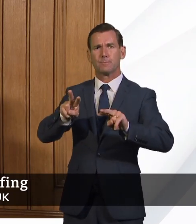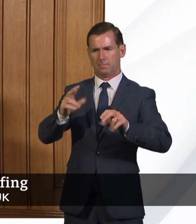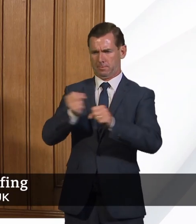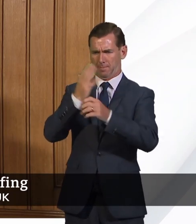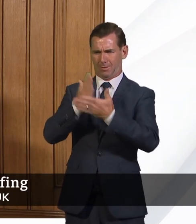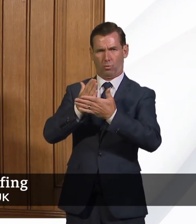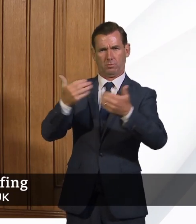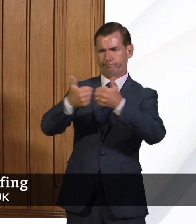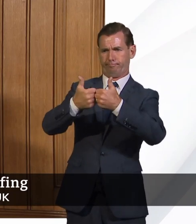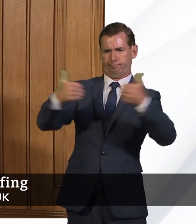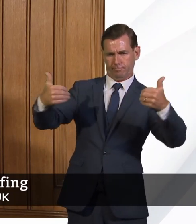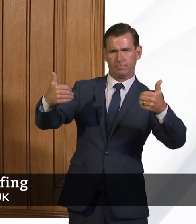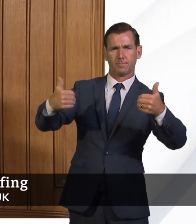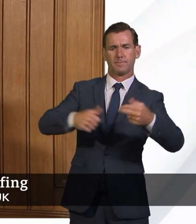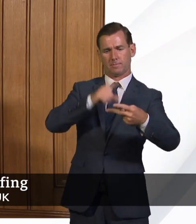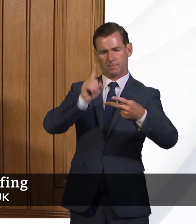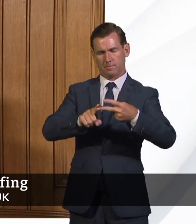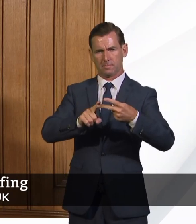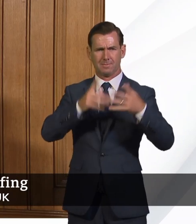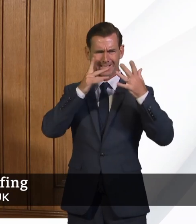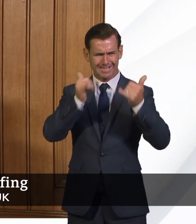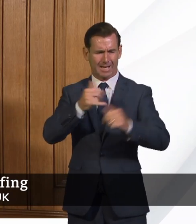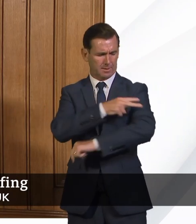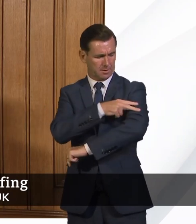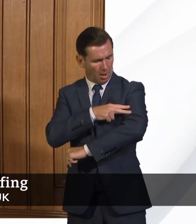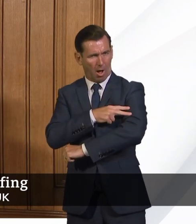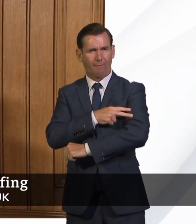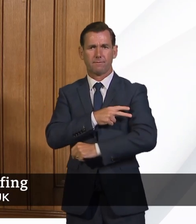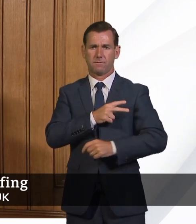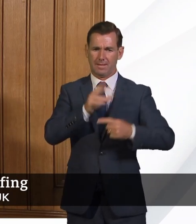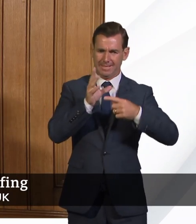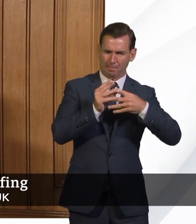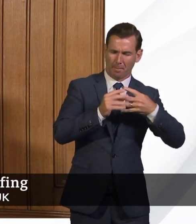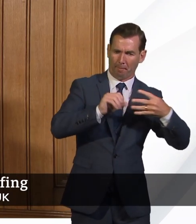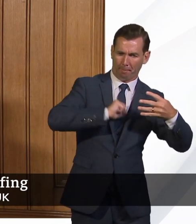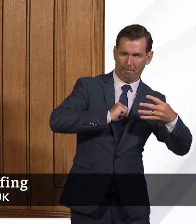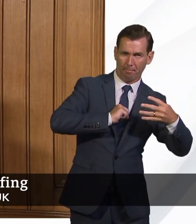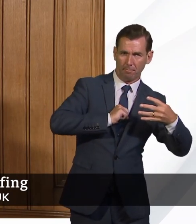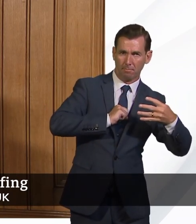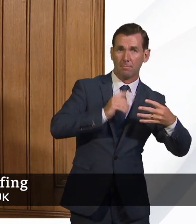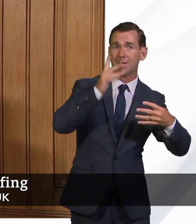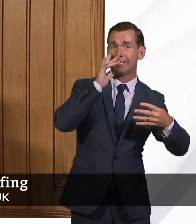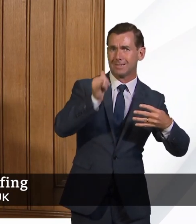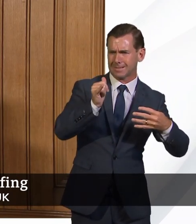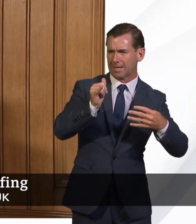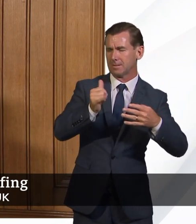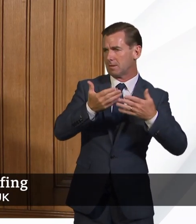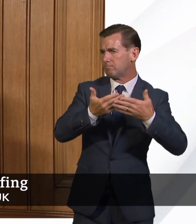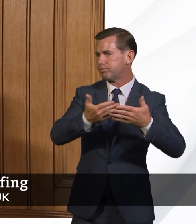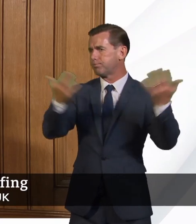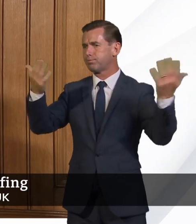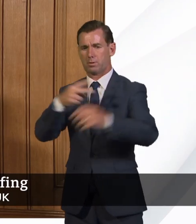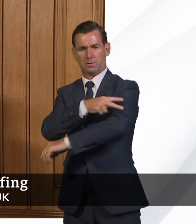from other patients. We started testing staff who were obviously symptomatic, and then we started testing staff who were asymptomatic.